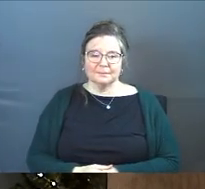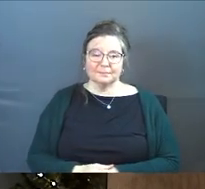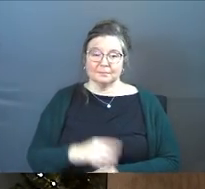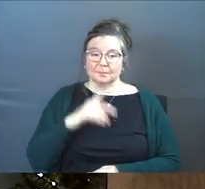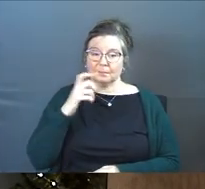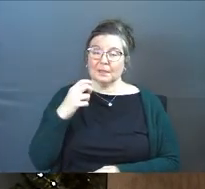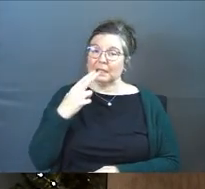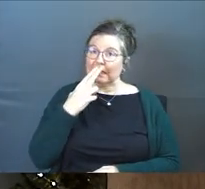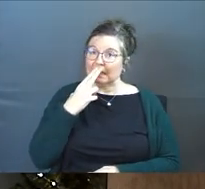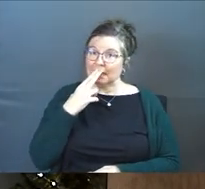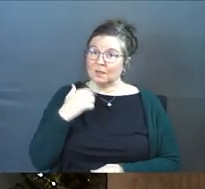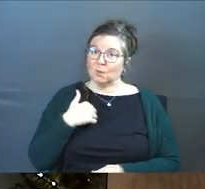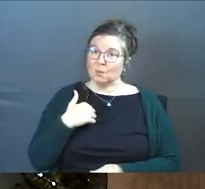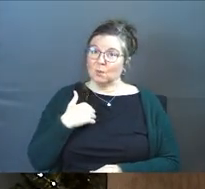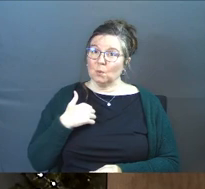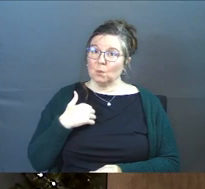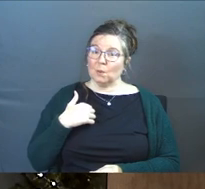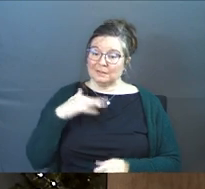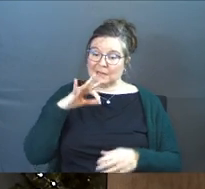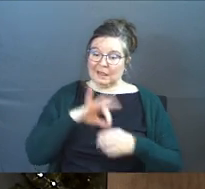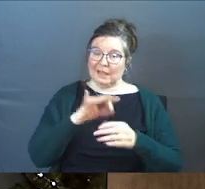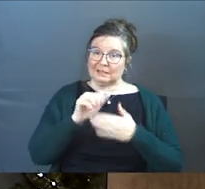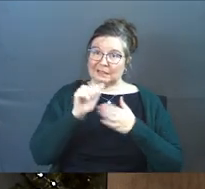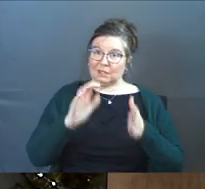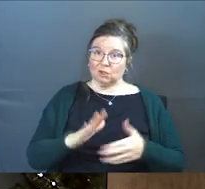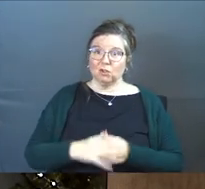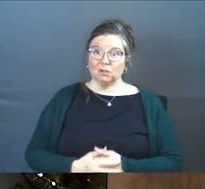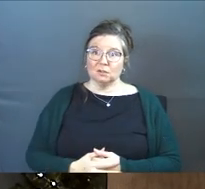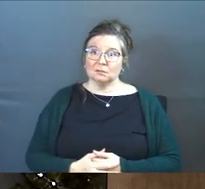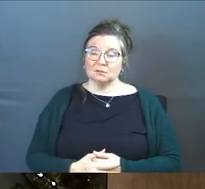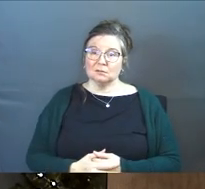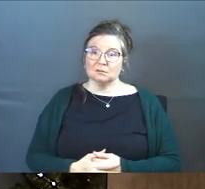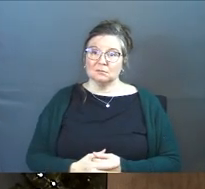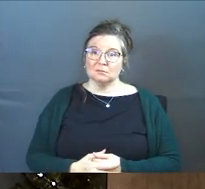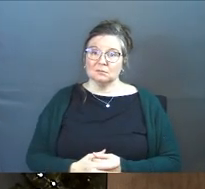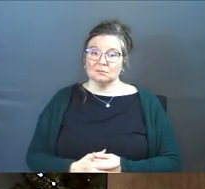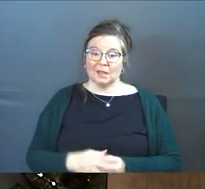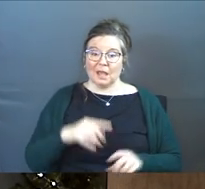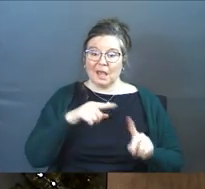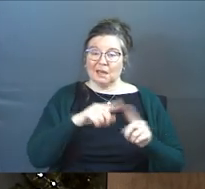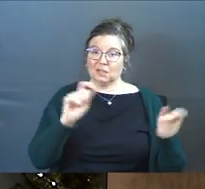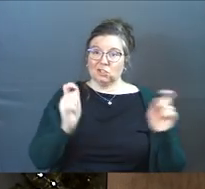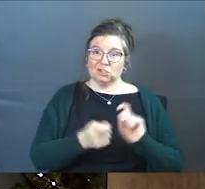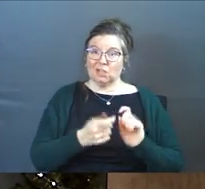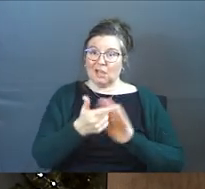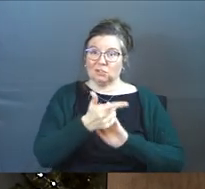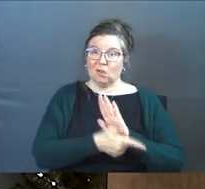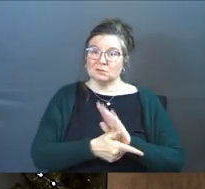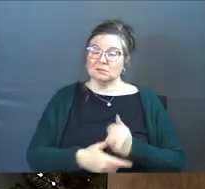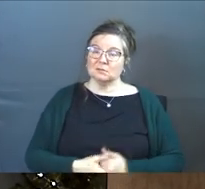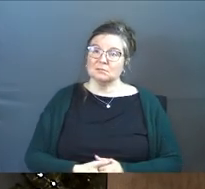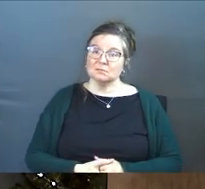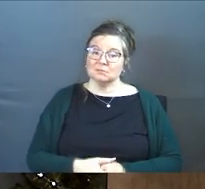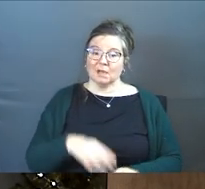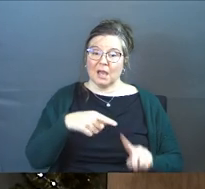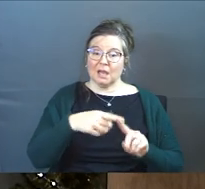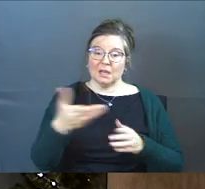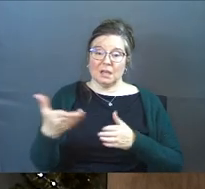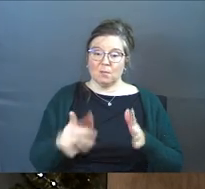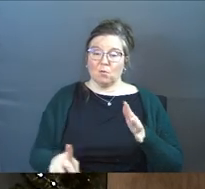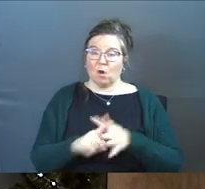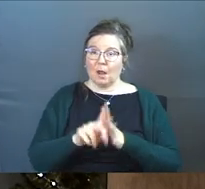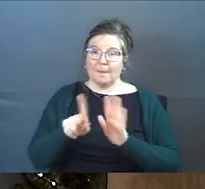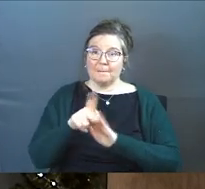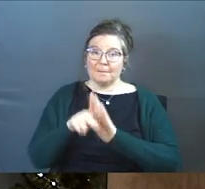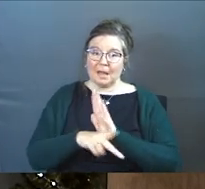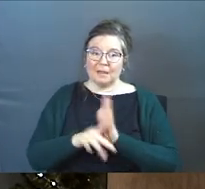Because Hitler was a democratically elected leader and he changed laws and he brought about